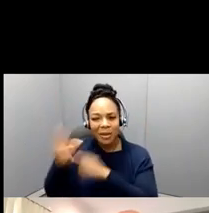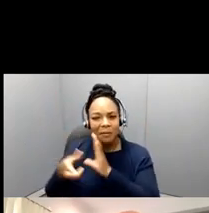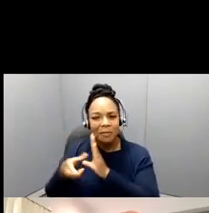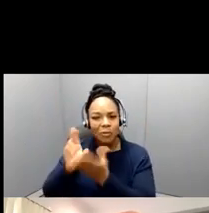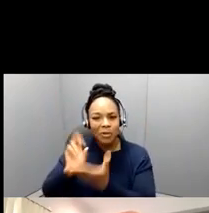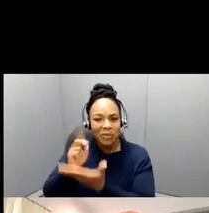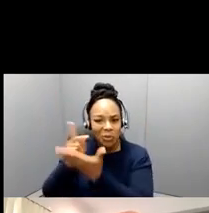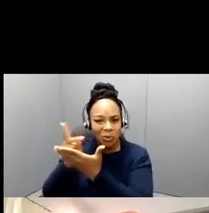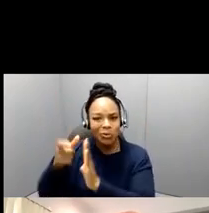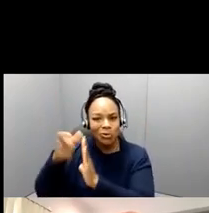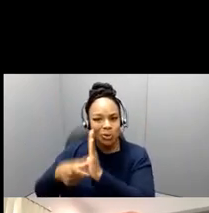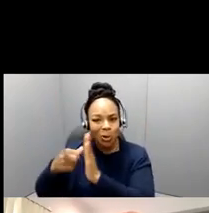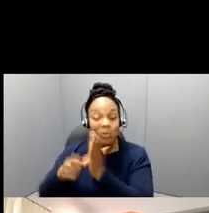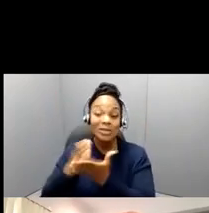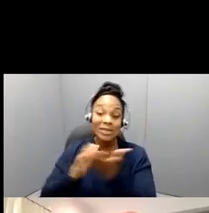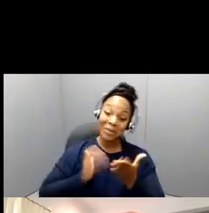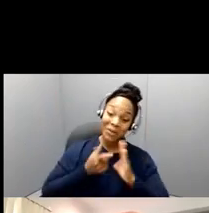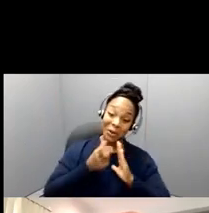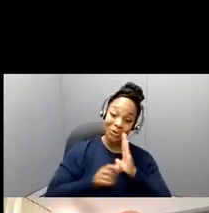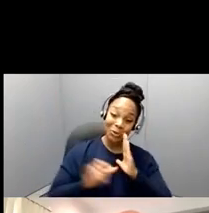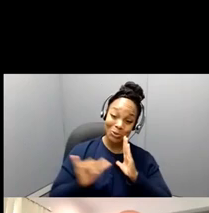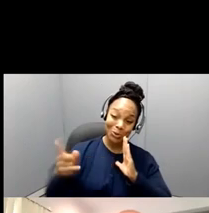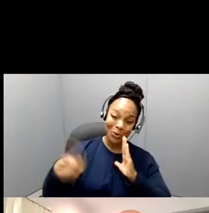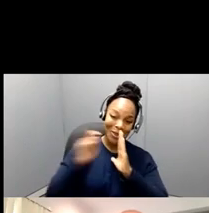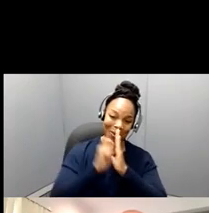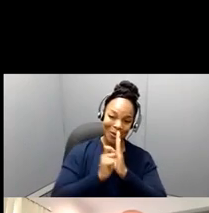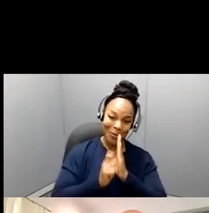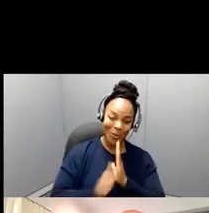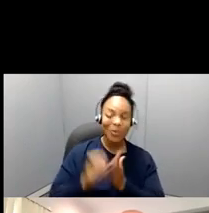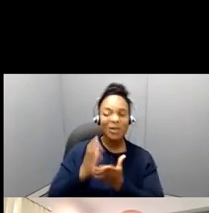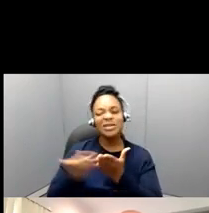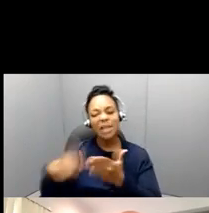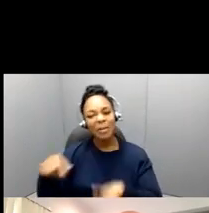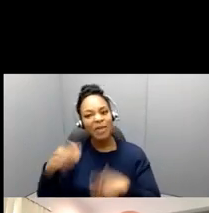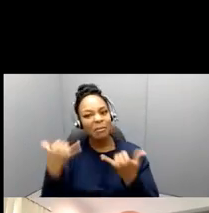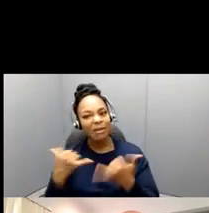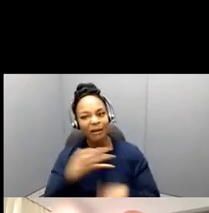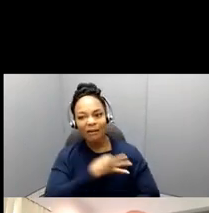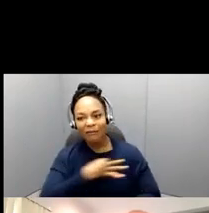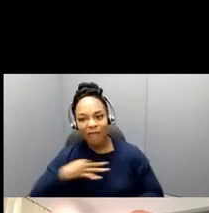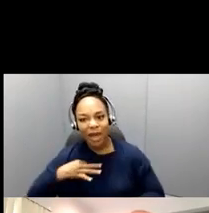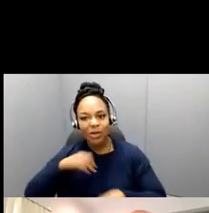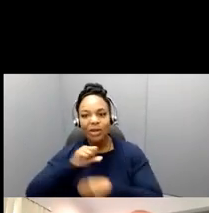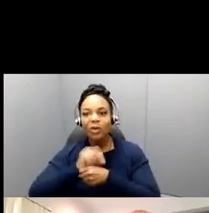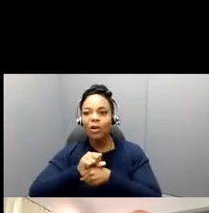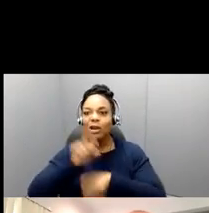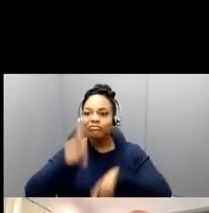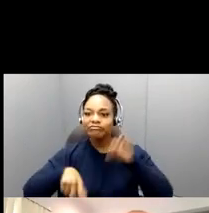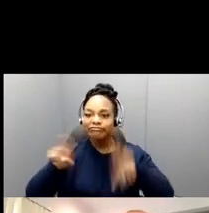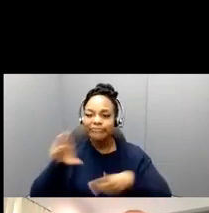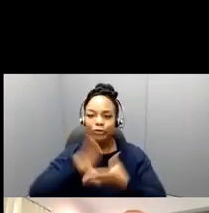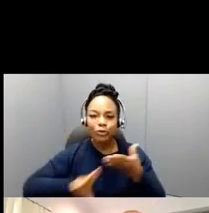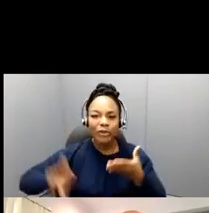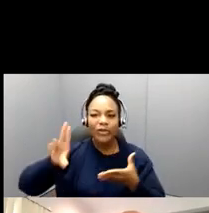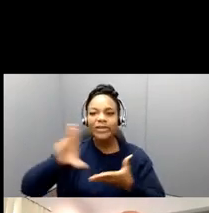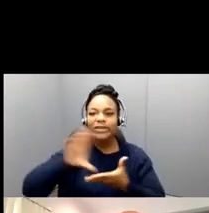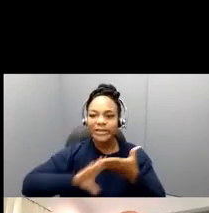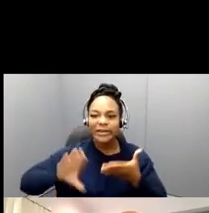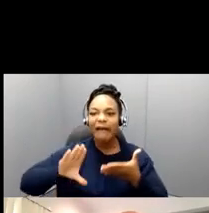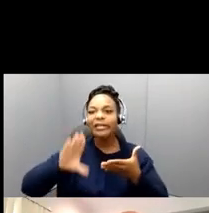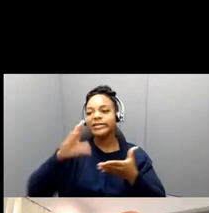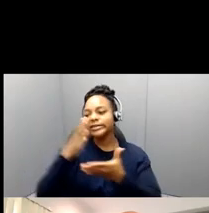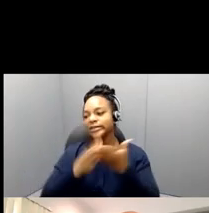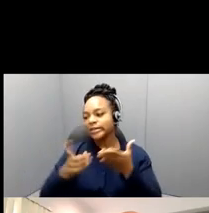faculty positions, uh, working in, not only at universities, but also scholars through at research organizations,